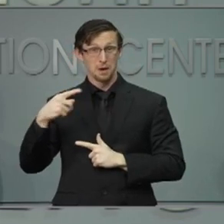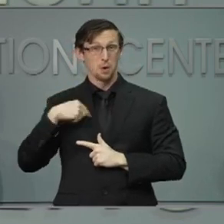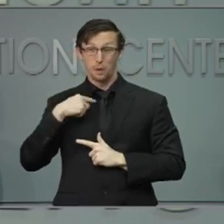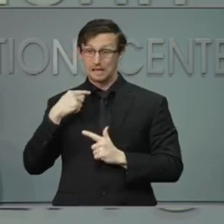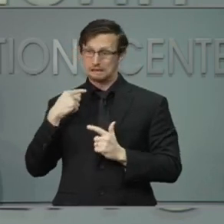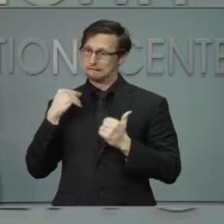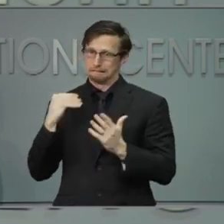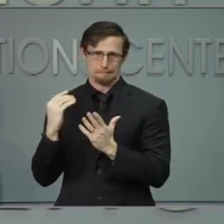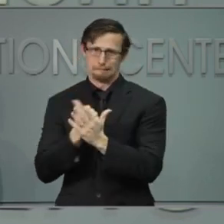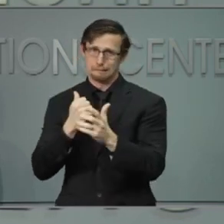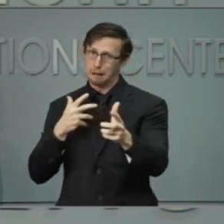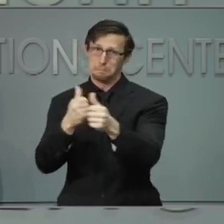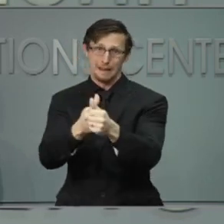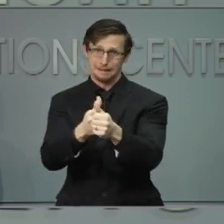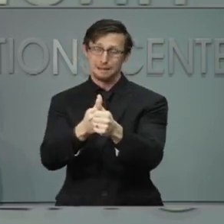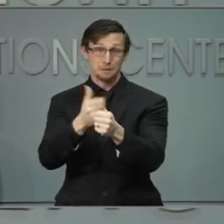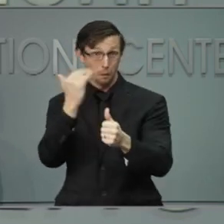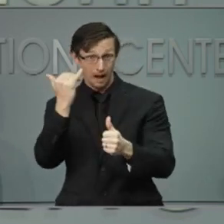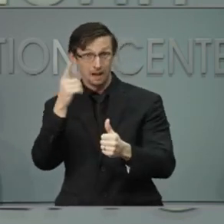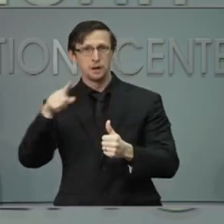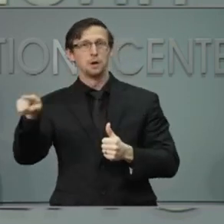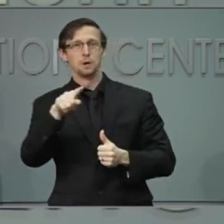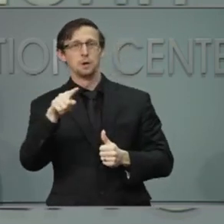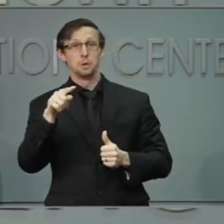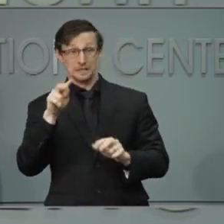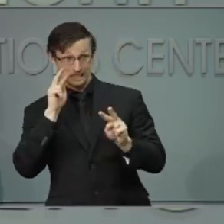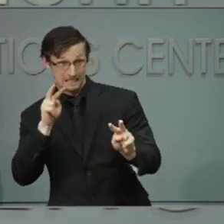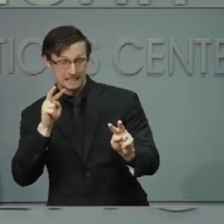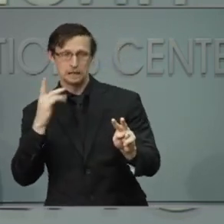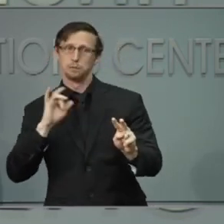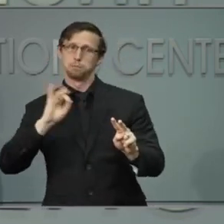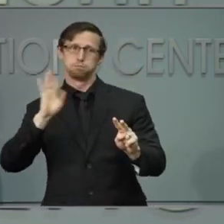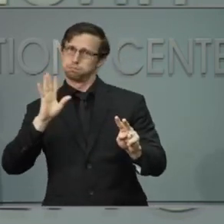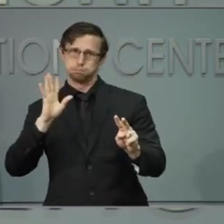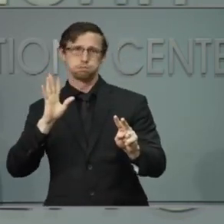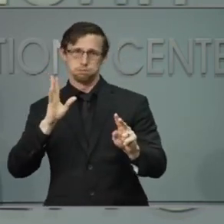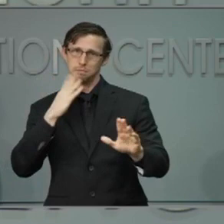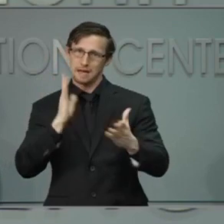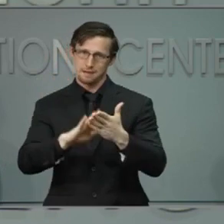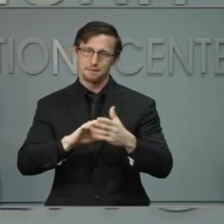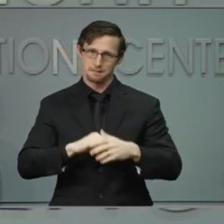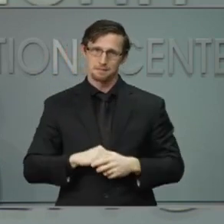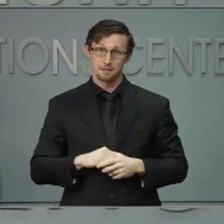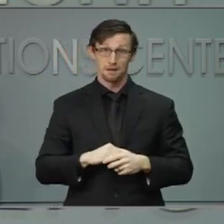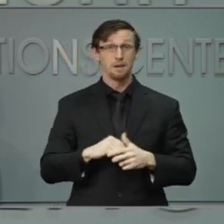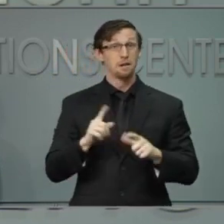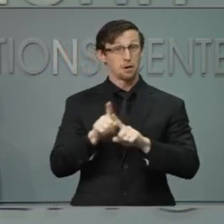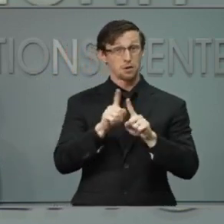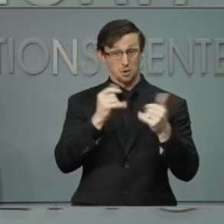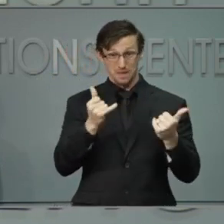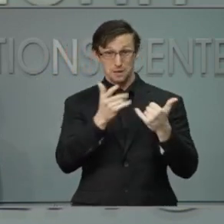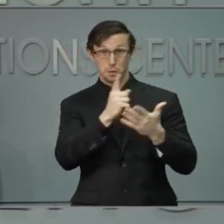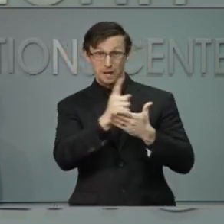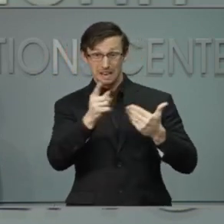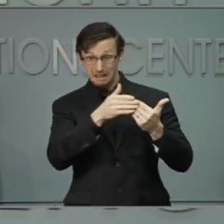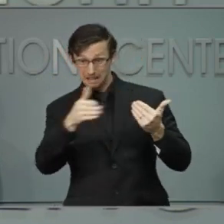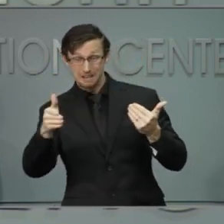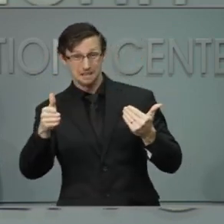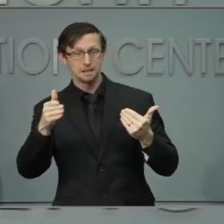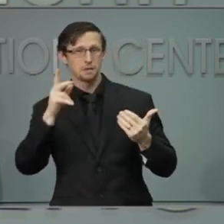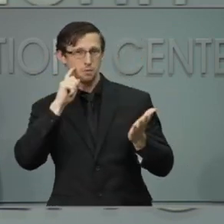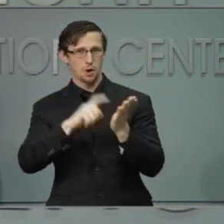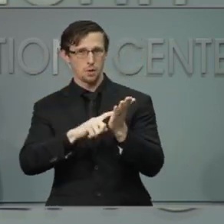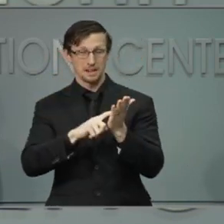Carolinians can see right now where things stand. This week, you'll see more. You'll see that 10 more